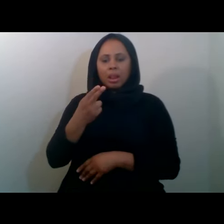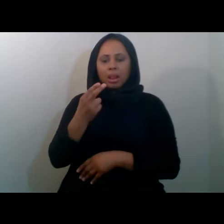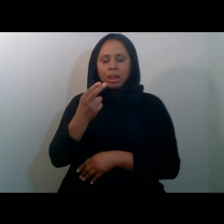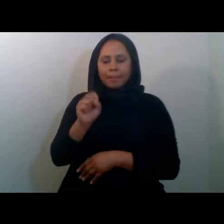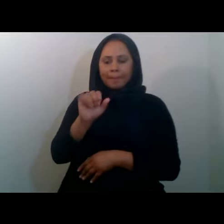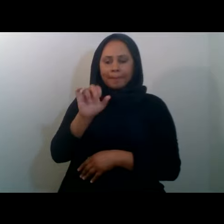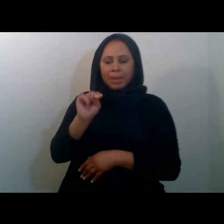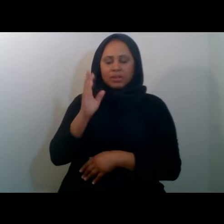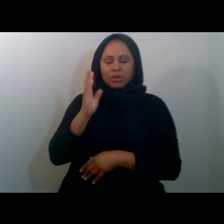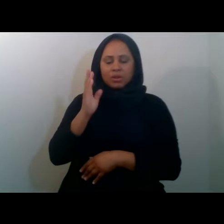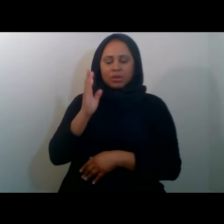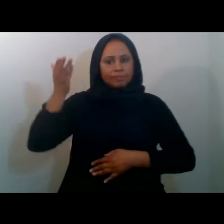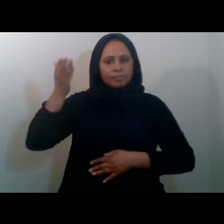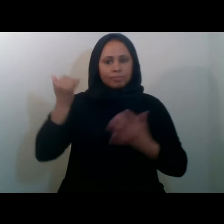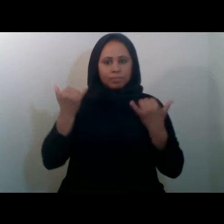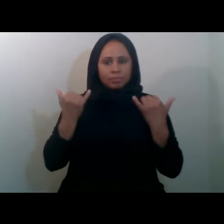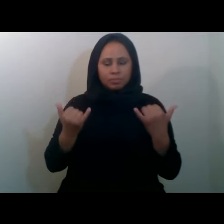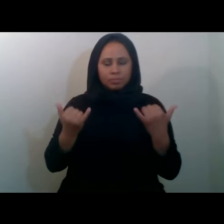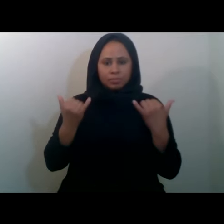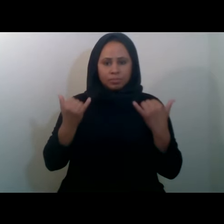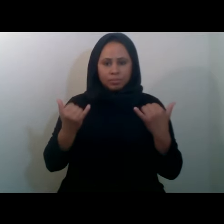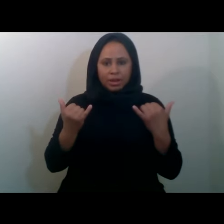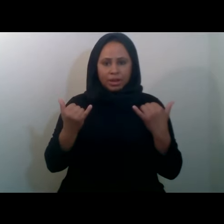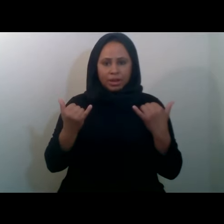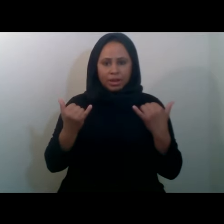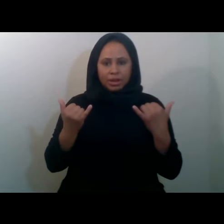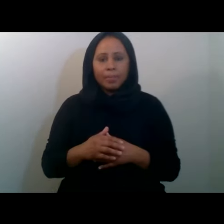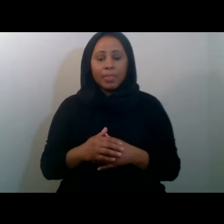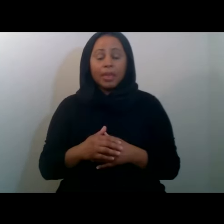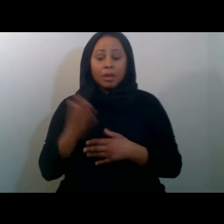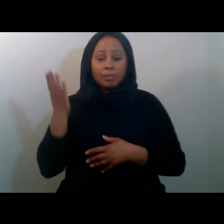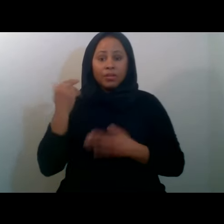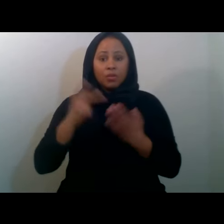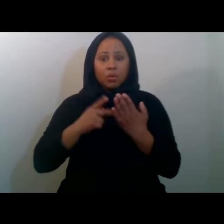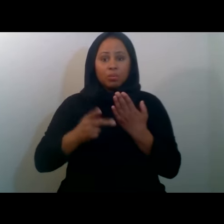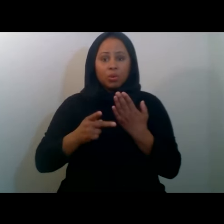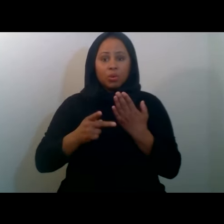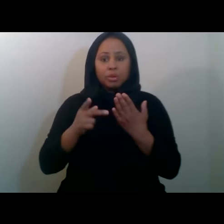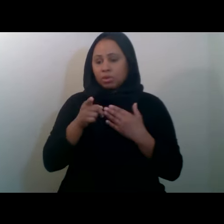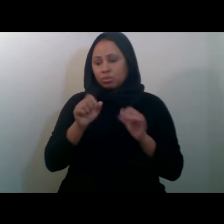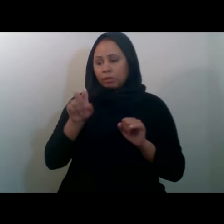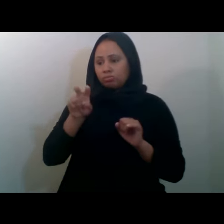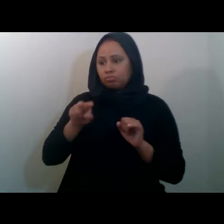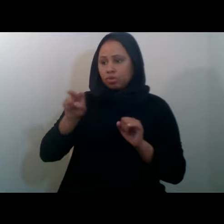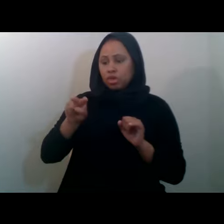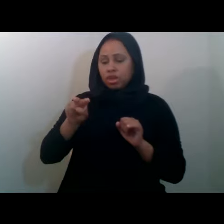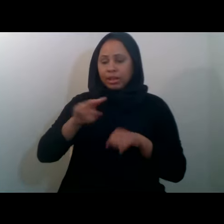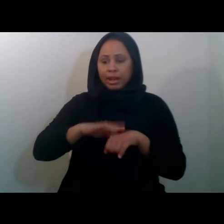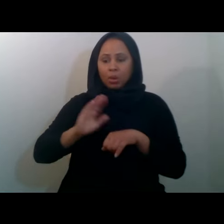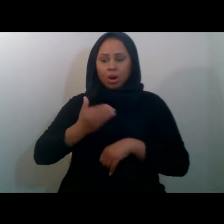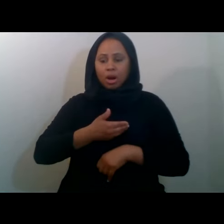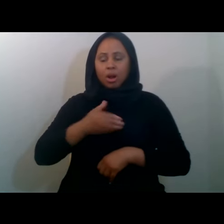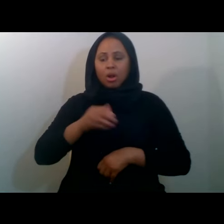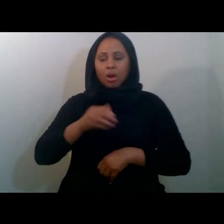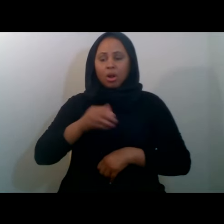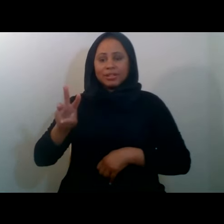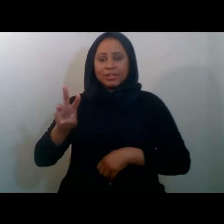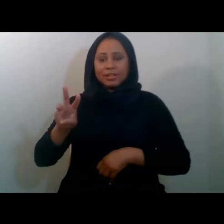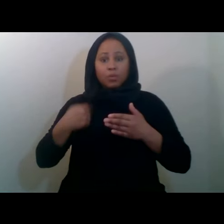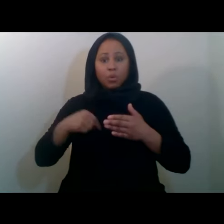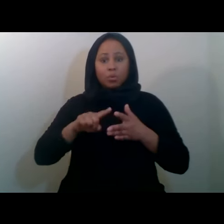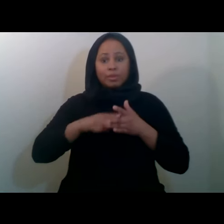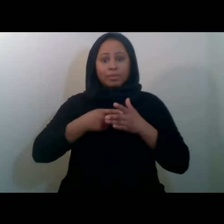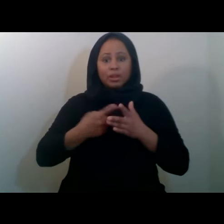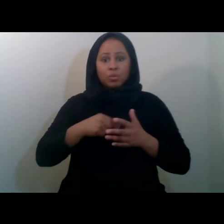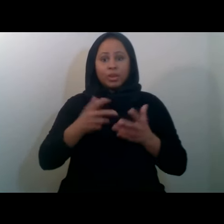be found on the MEC Masjid YouTube channel as well as the MCC Interfaith and Outreach Facebook page. Before beginning, we